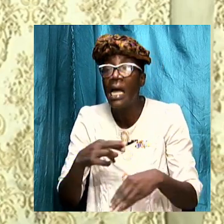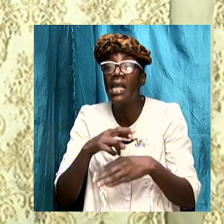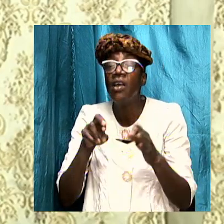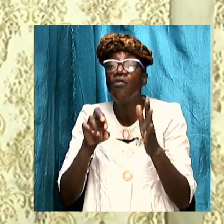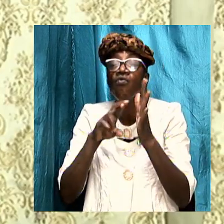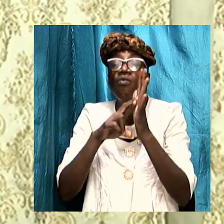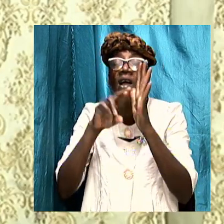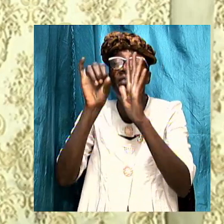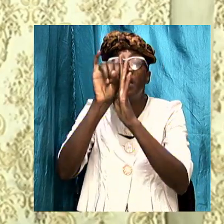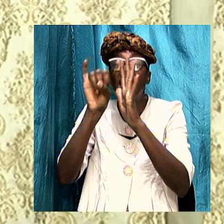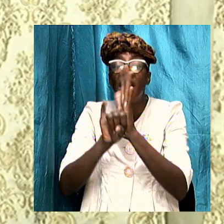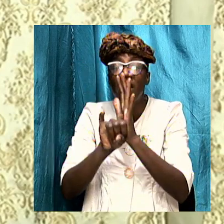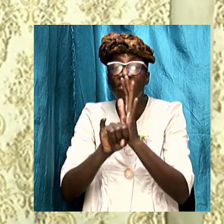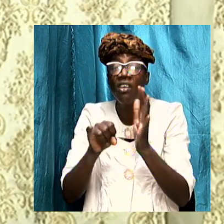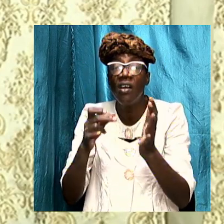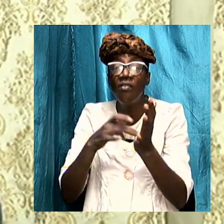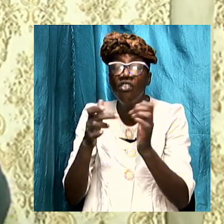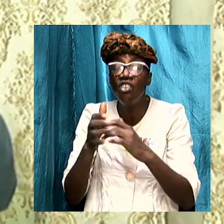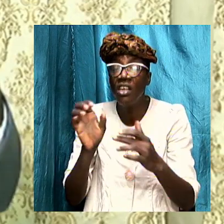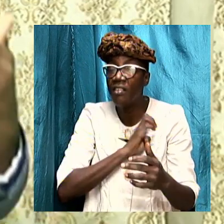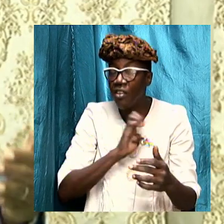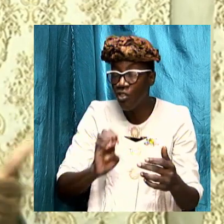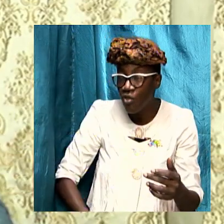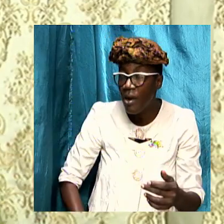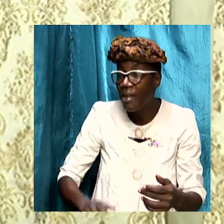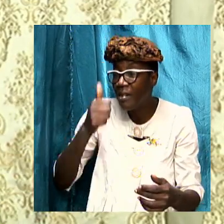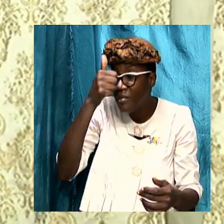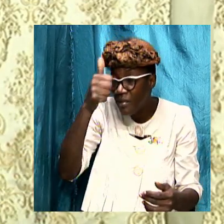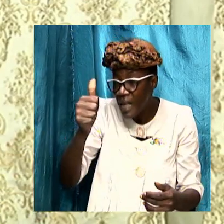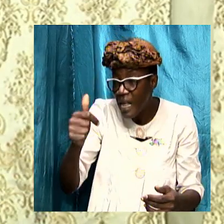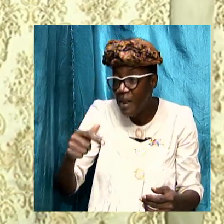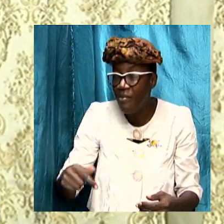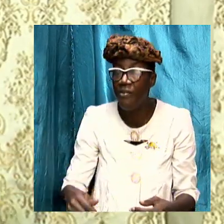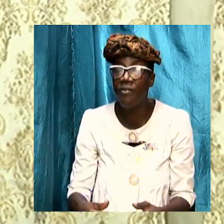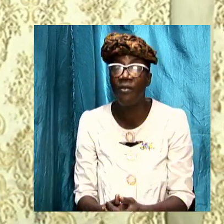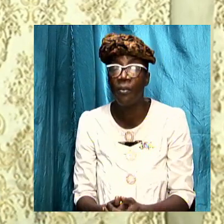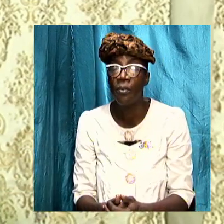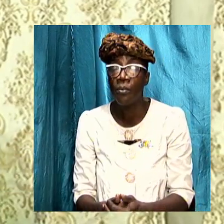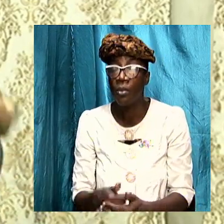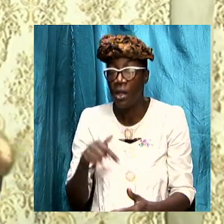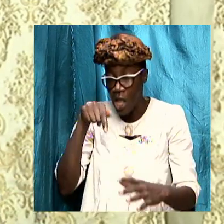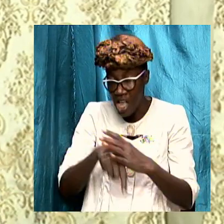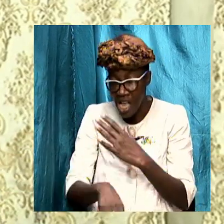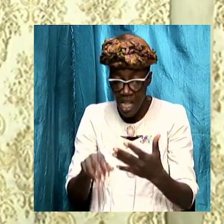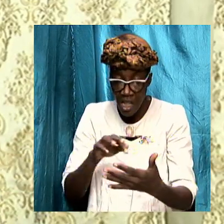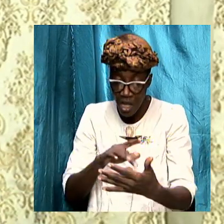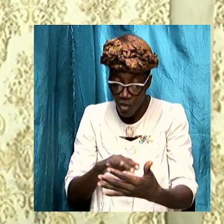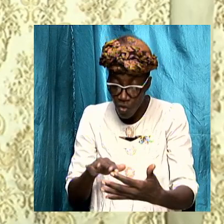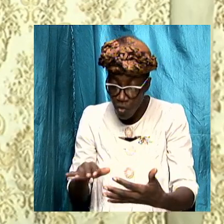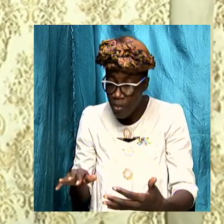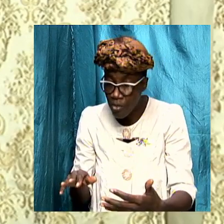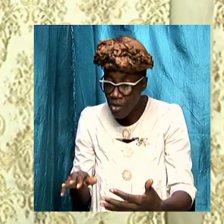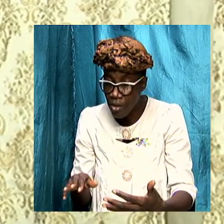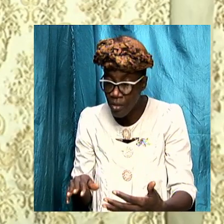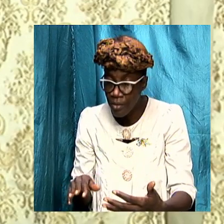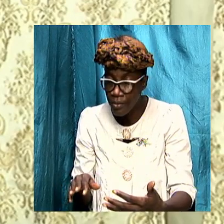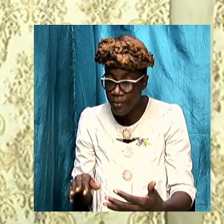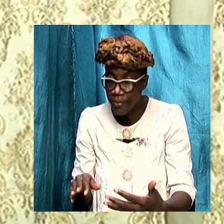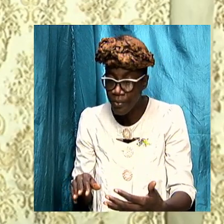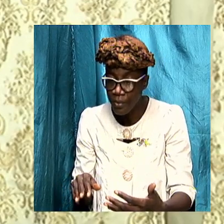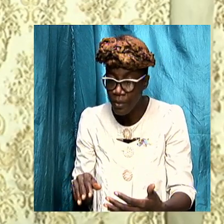himself given what we made mention of in the scriptures that we read a while ago from the epistles